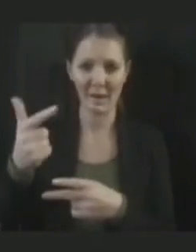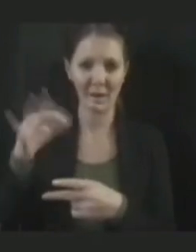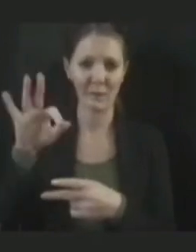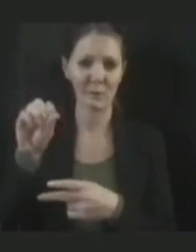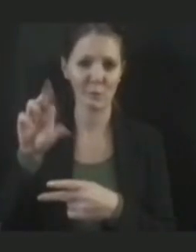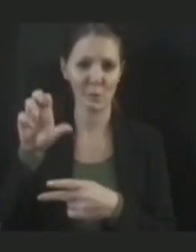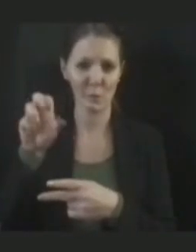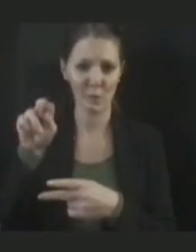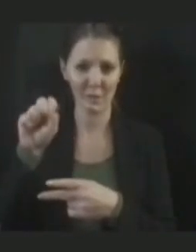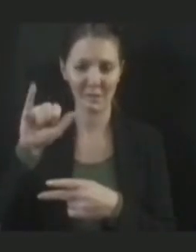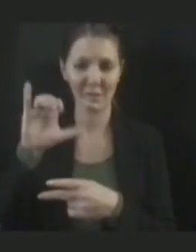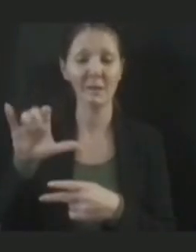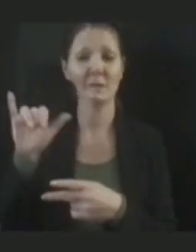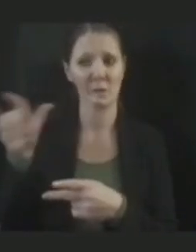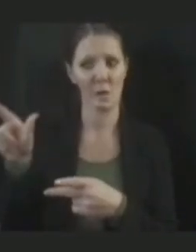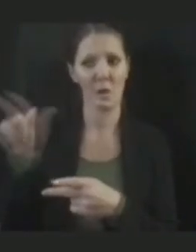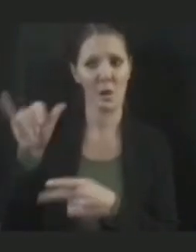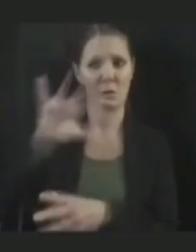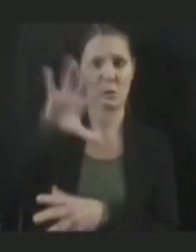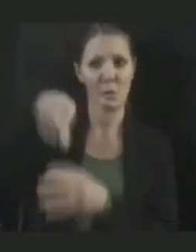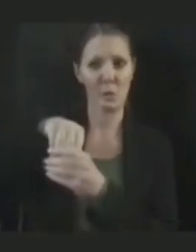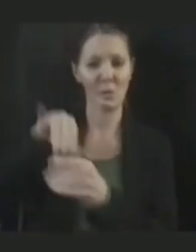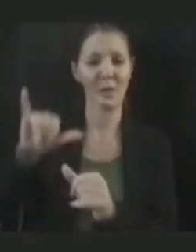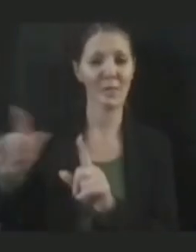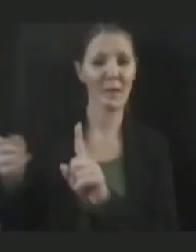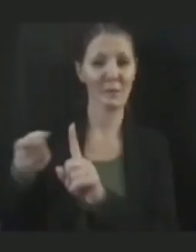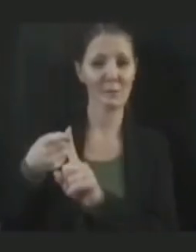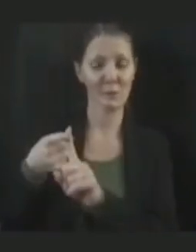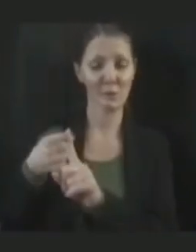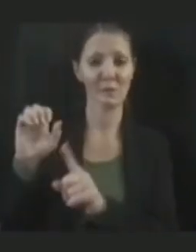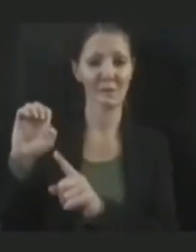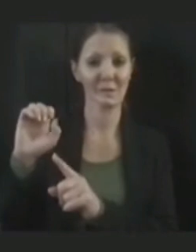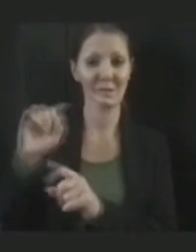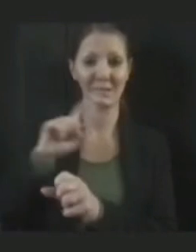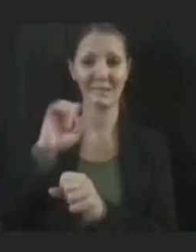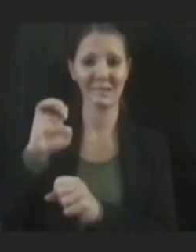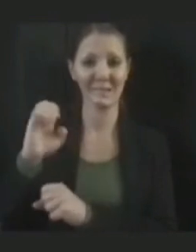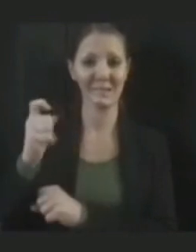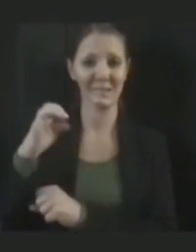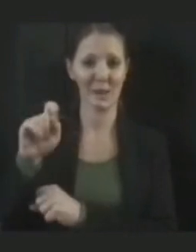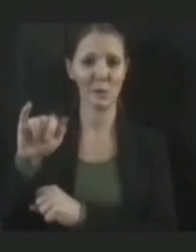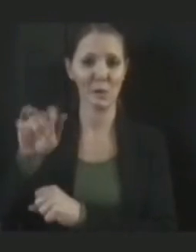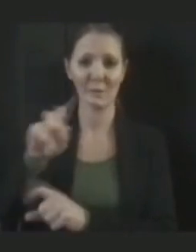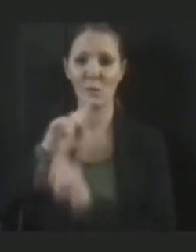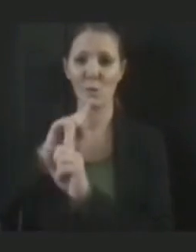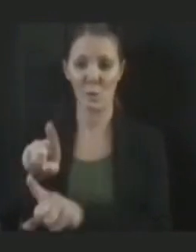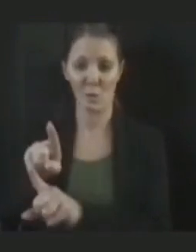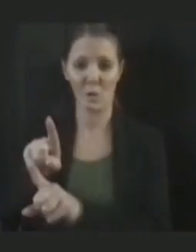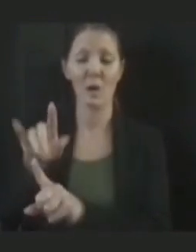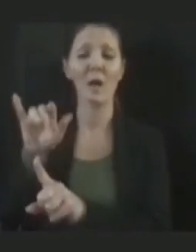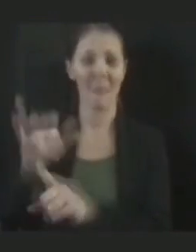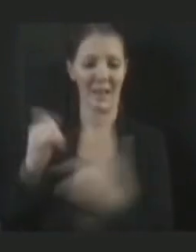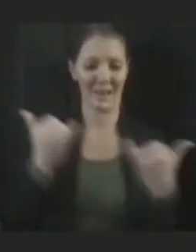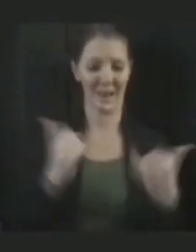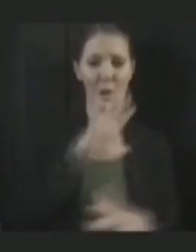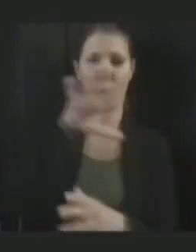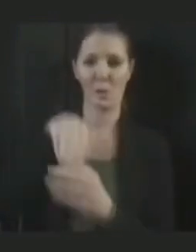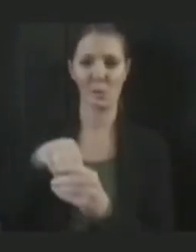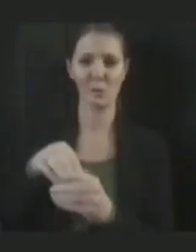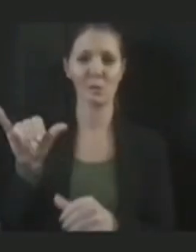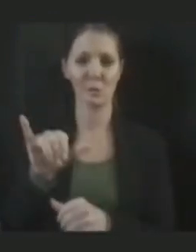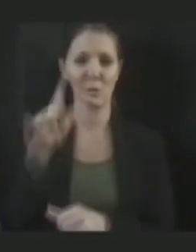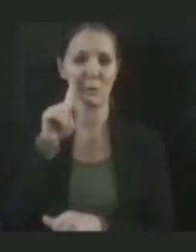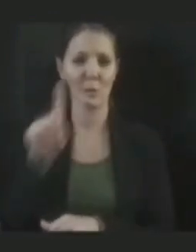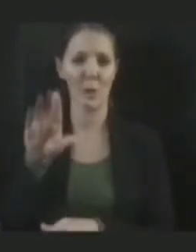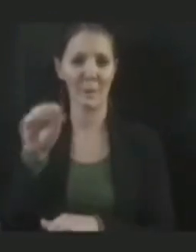included in that first executive order that are included in this one as well for booster updates. Those are what's considered a chronic